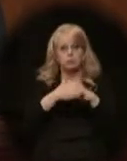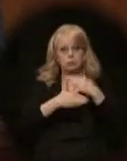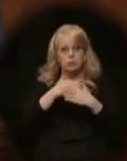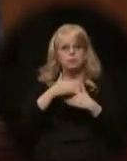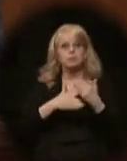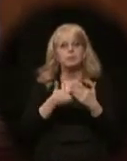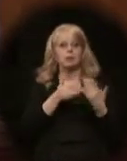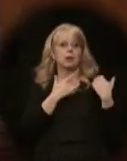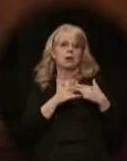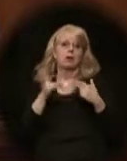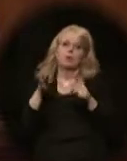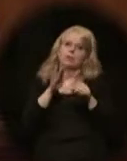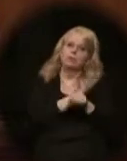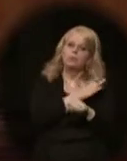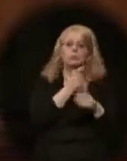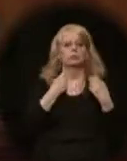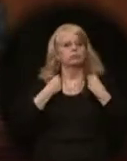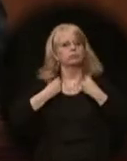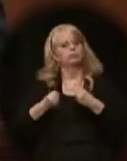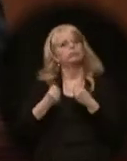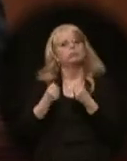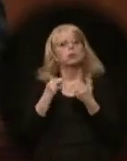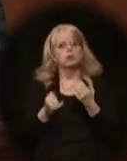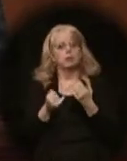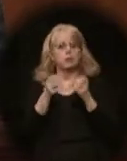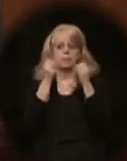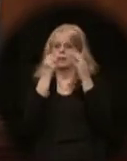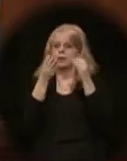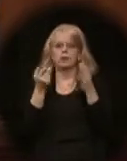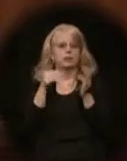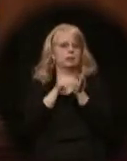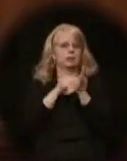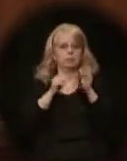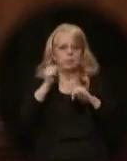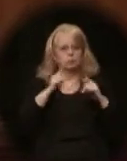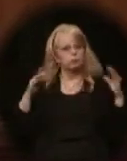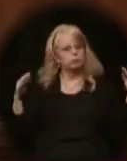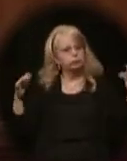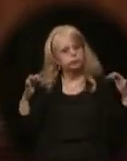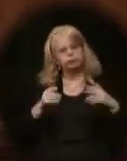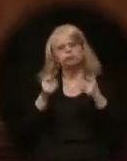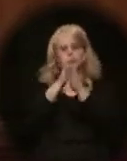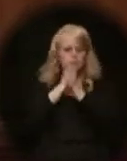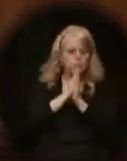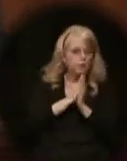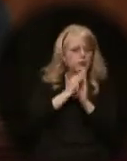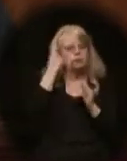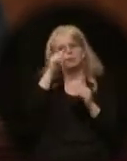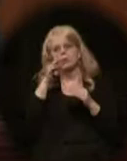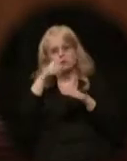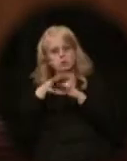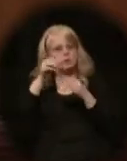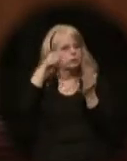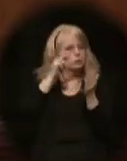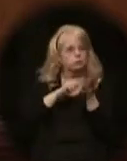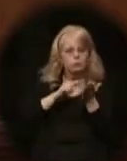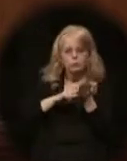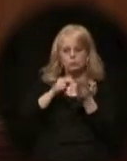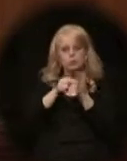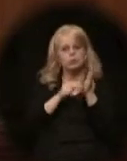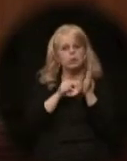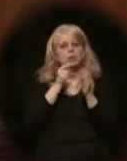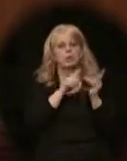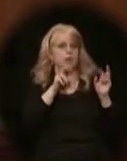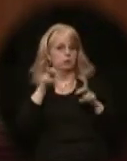he has a heart full of courage. Thousands of people rallied around Trevor, praying for him, sending him notes of encouragement, even traveling to